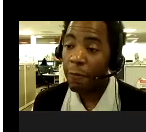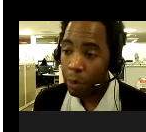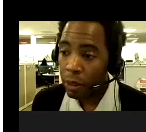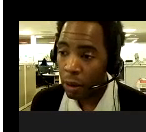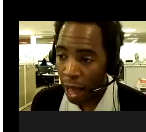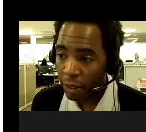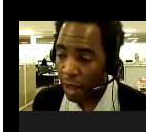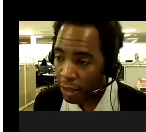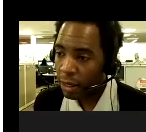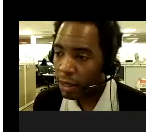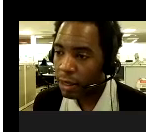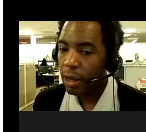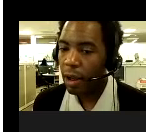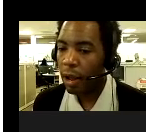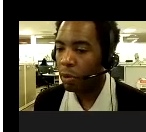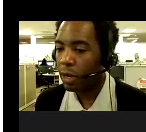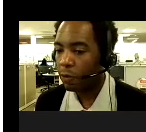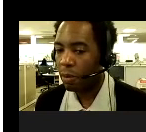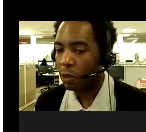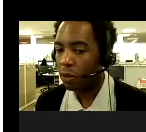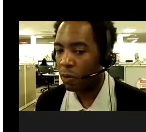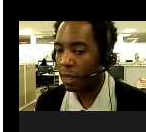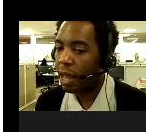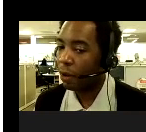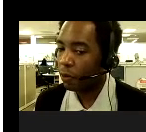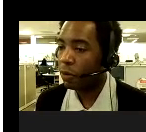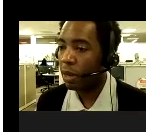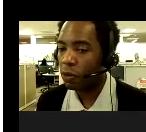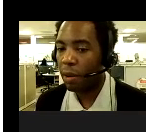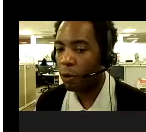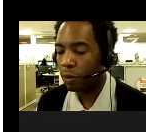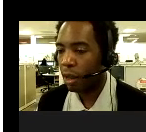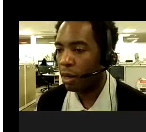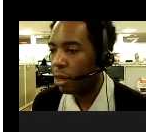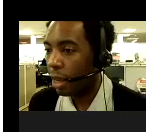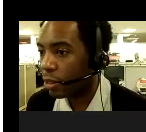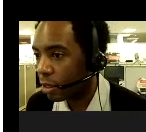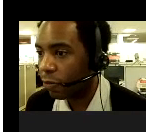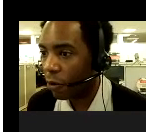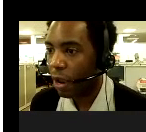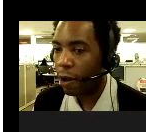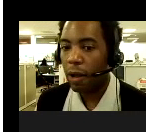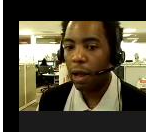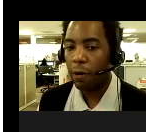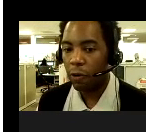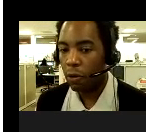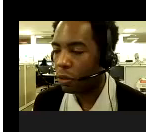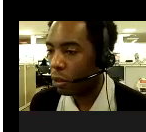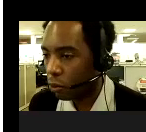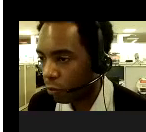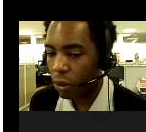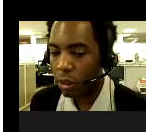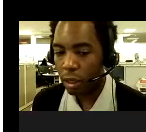have been, um, highly vaccinated. Um, but we definitely want to make sure that we get that equity. We want to make sure that purple line extends farther out, uh, for